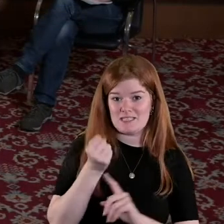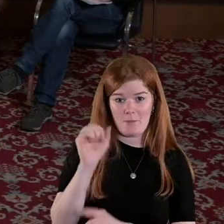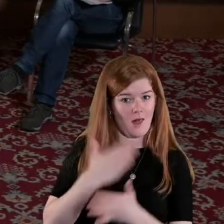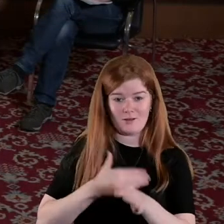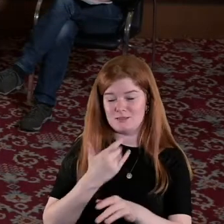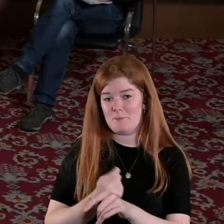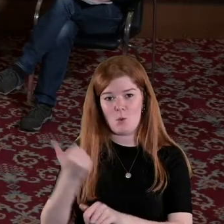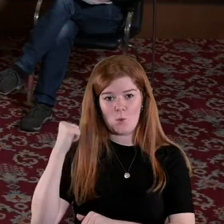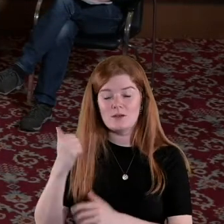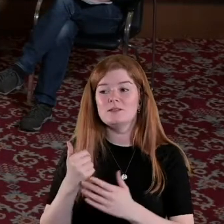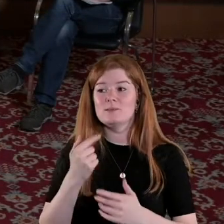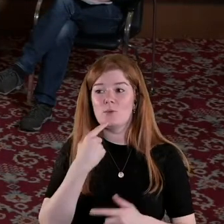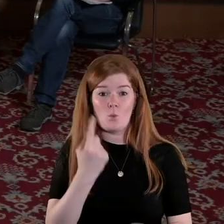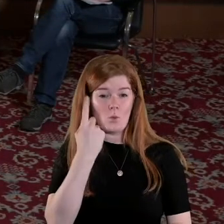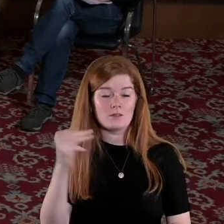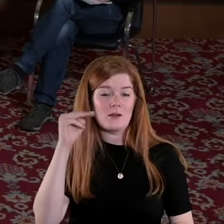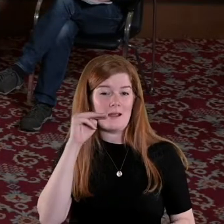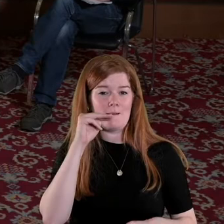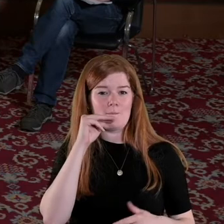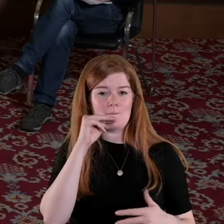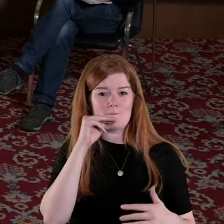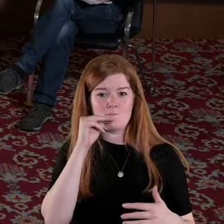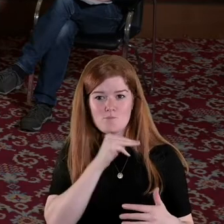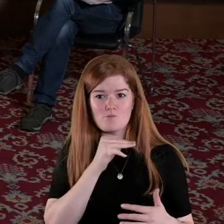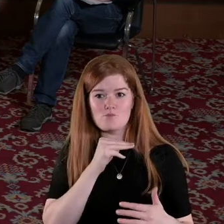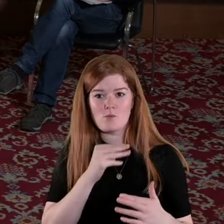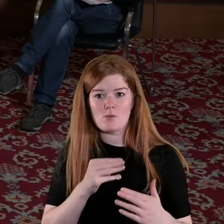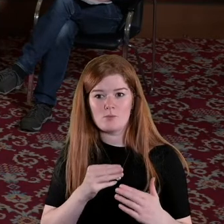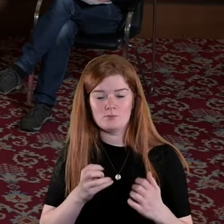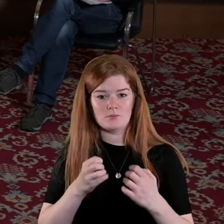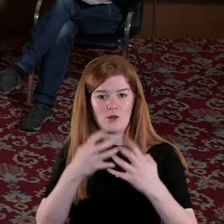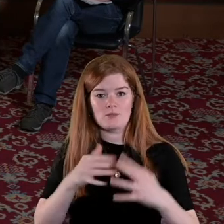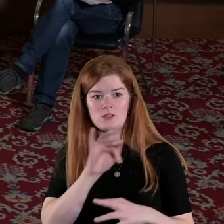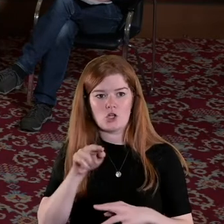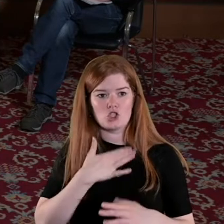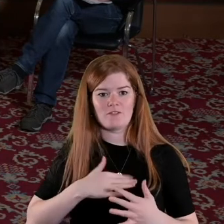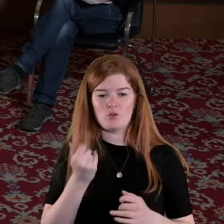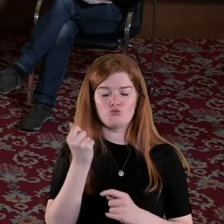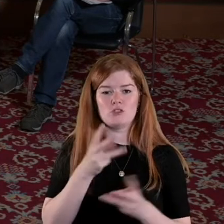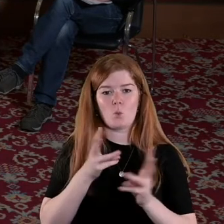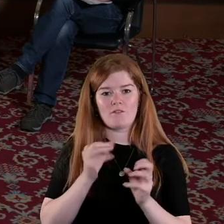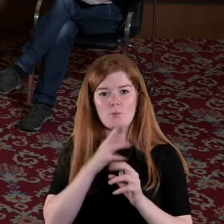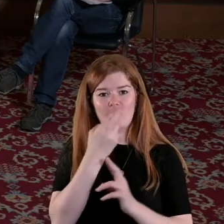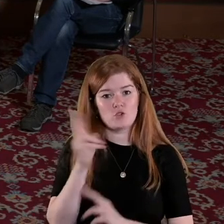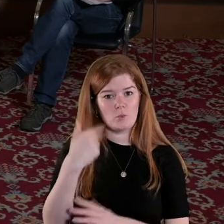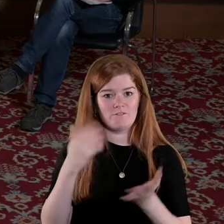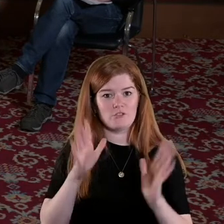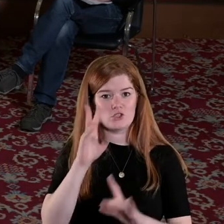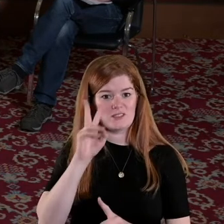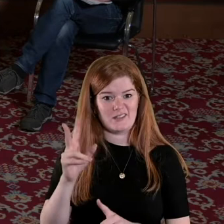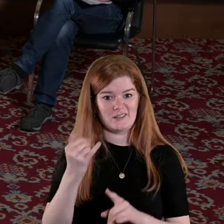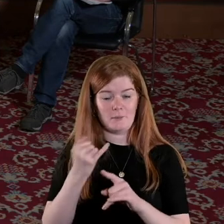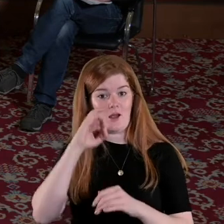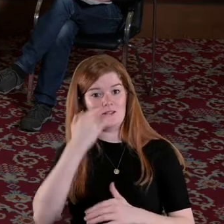I think one of the important outcomes of not just the recent work on the revolution that we've seen as a